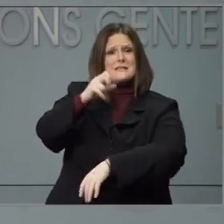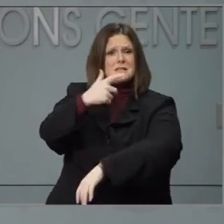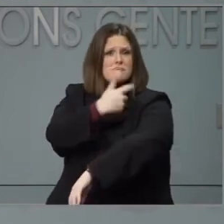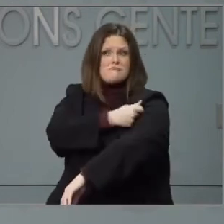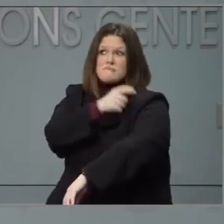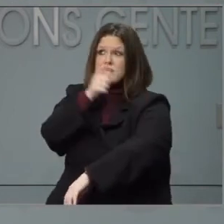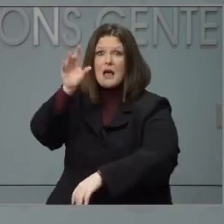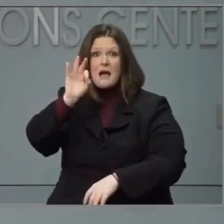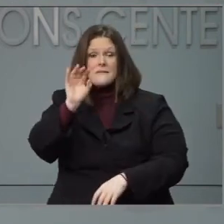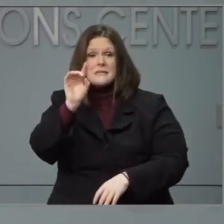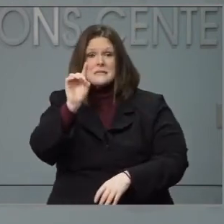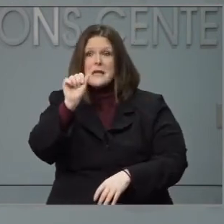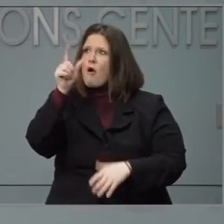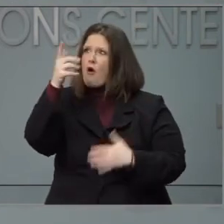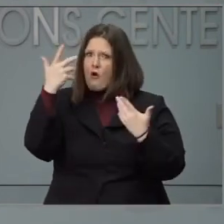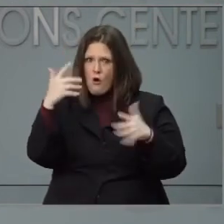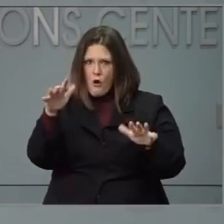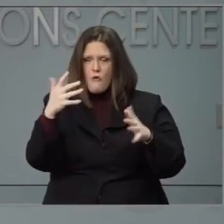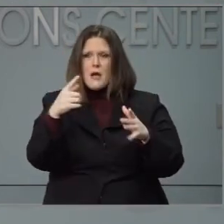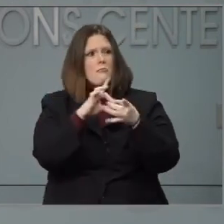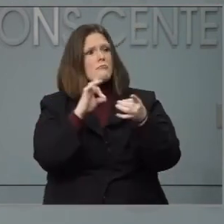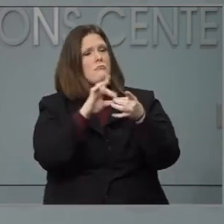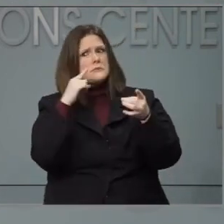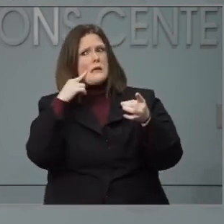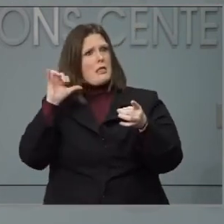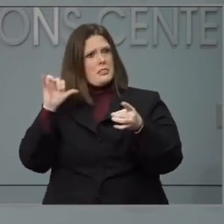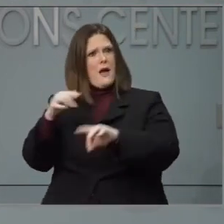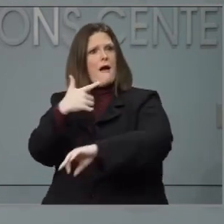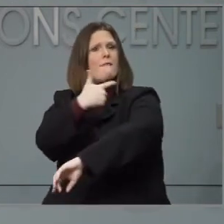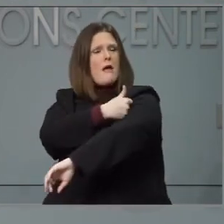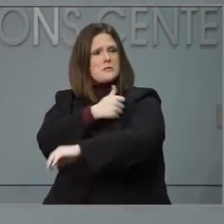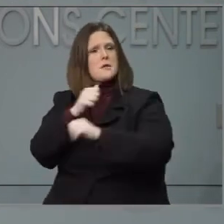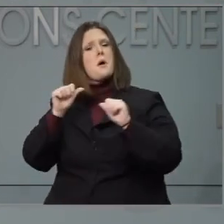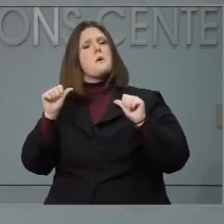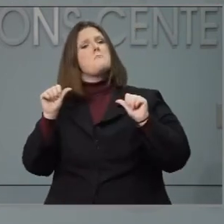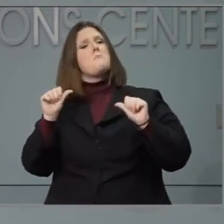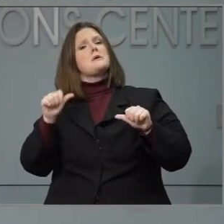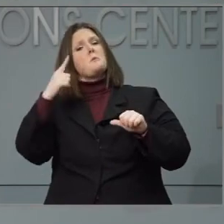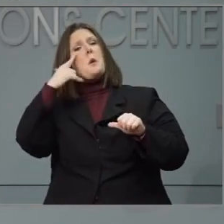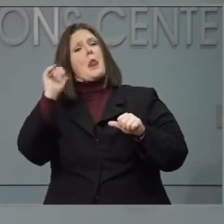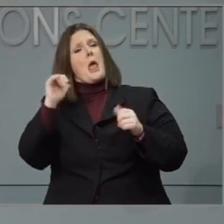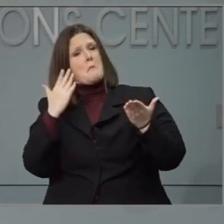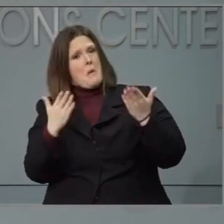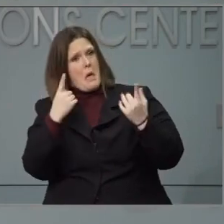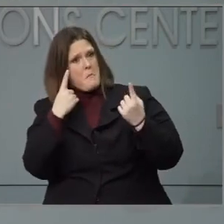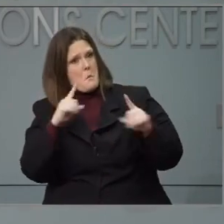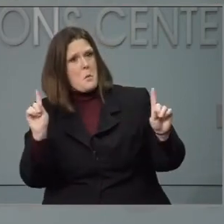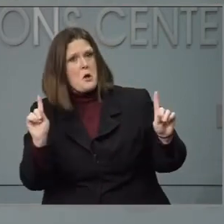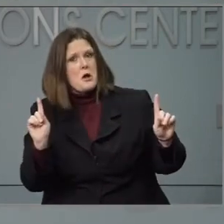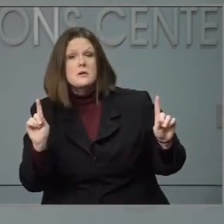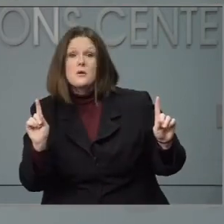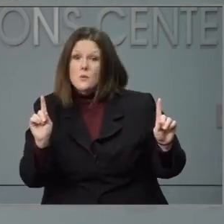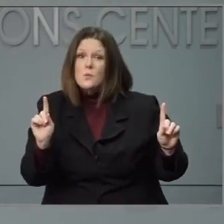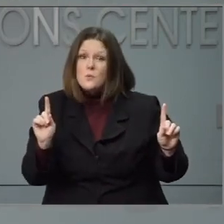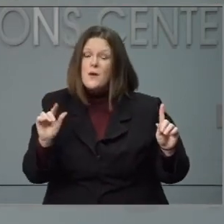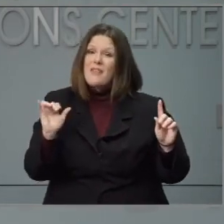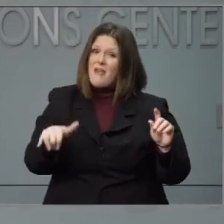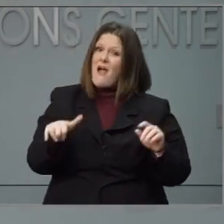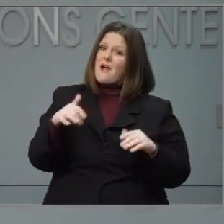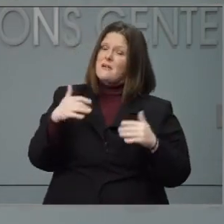authorized a promising new treatment. Hope is on the horizon. This pandemic will not last forever.